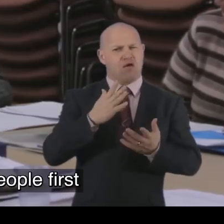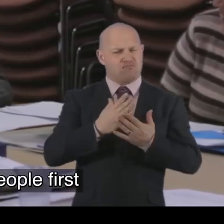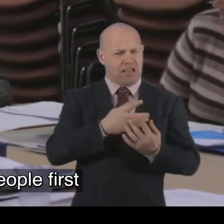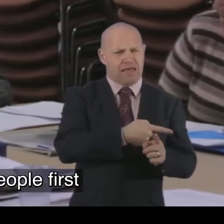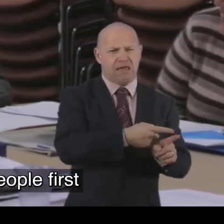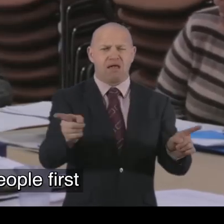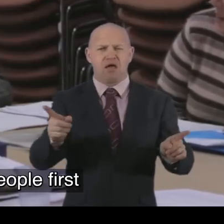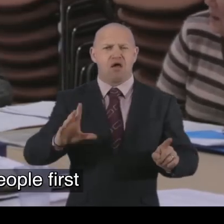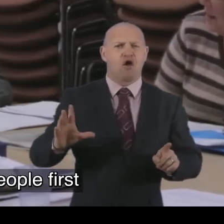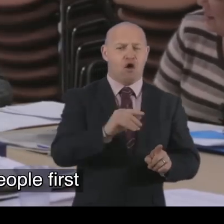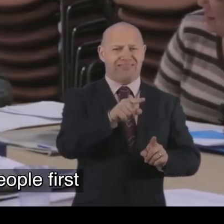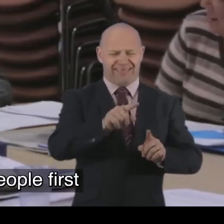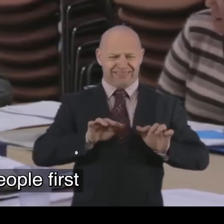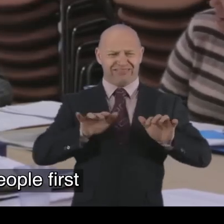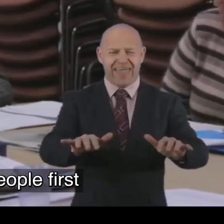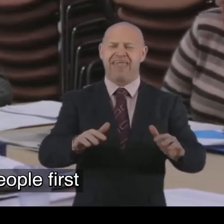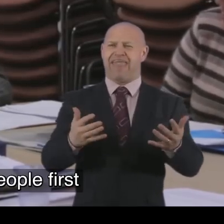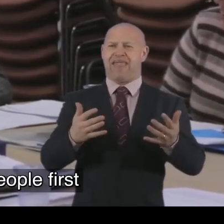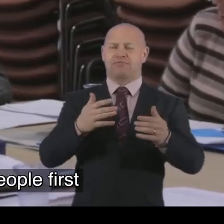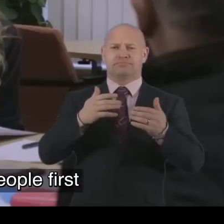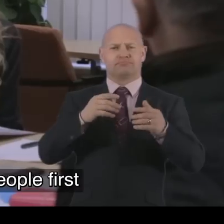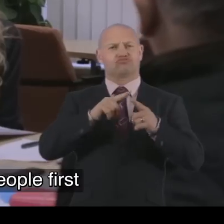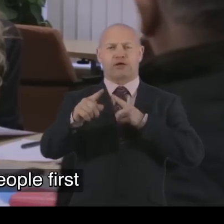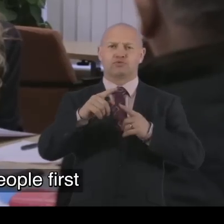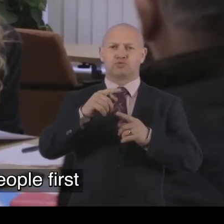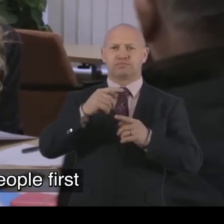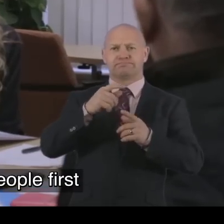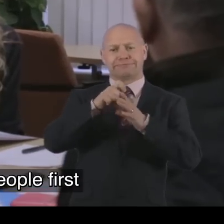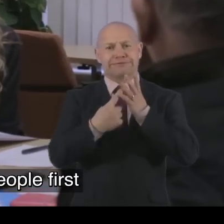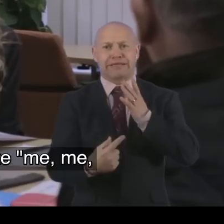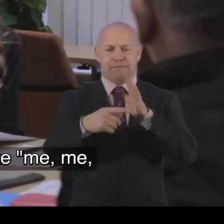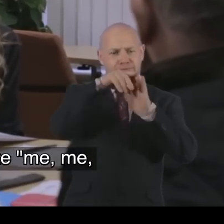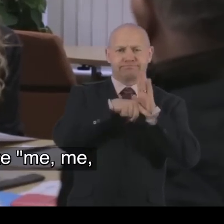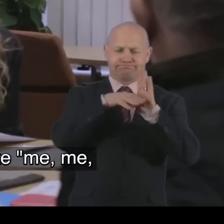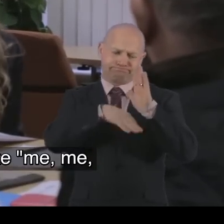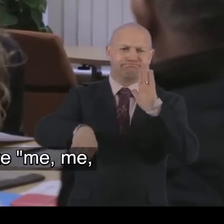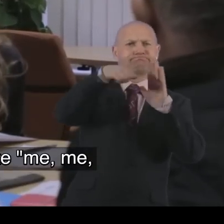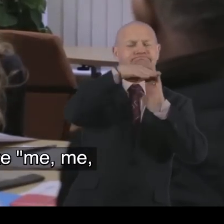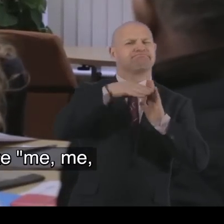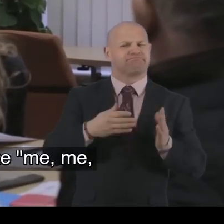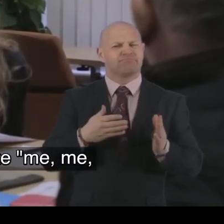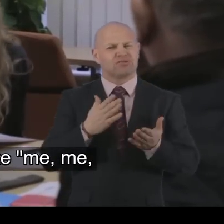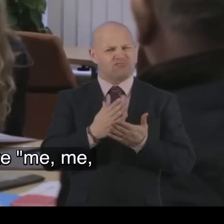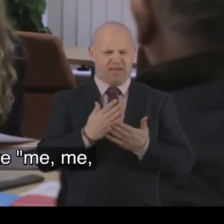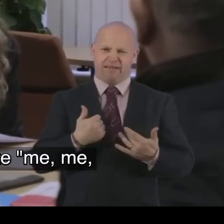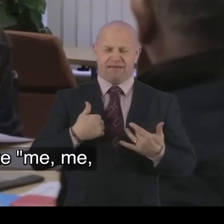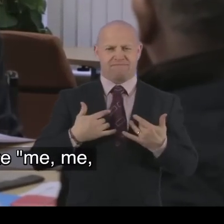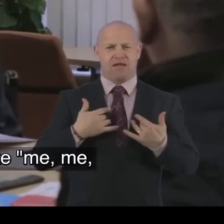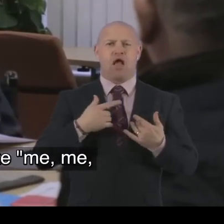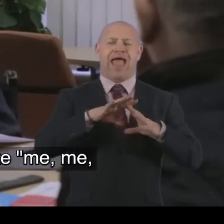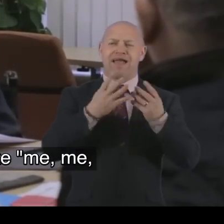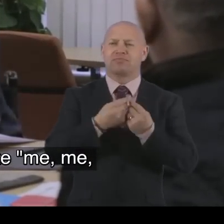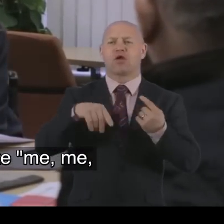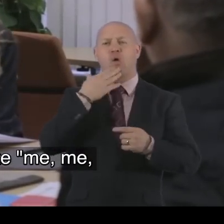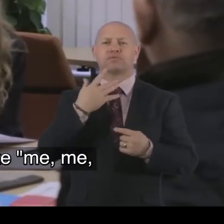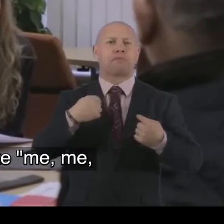like they were out there putting disabled people first. So that's what intrigued me more. Because every other place I went to it was all like, me, me,